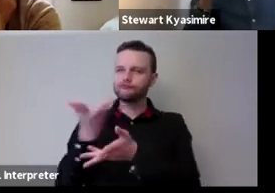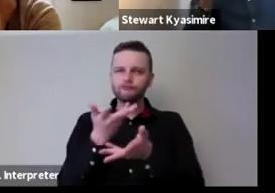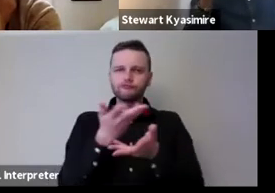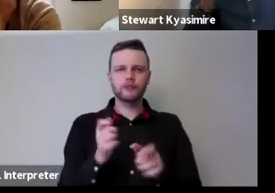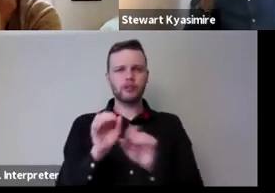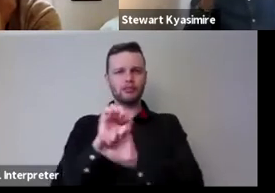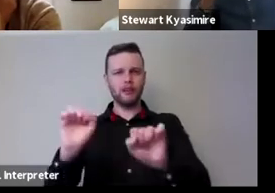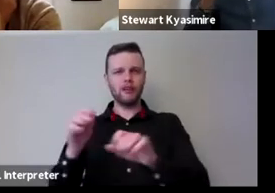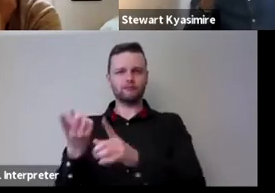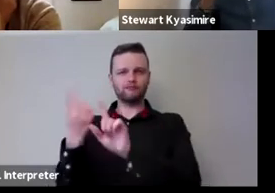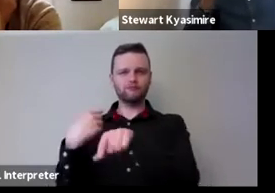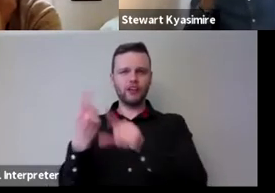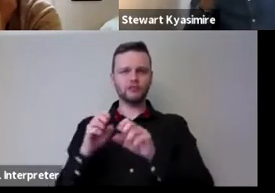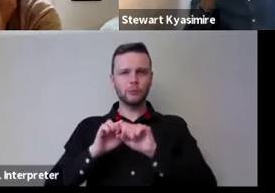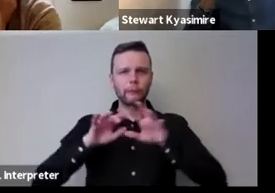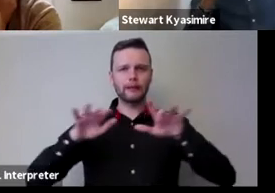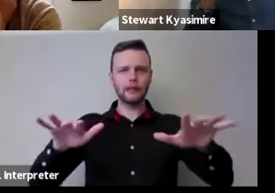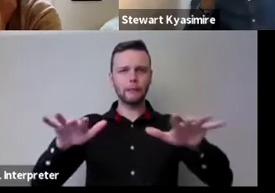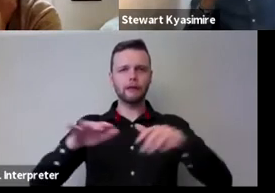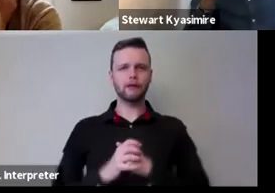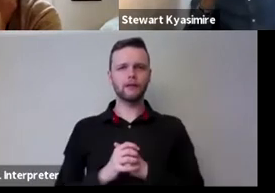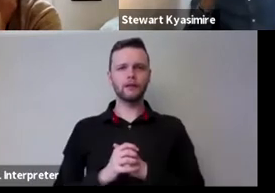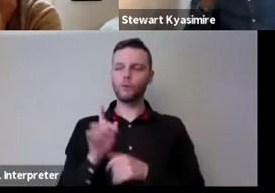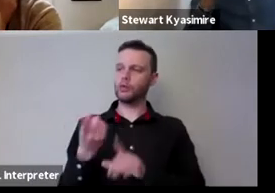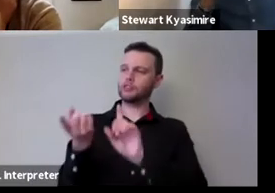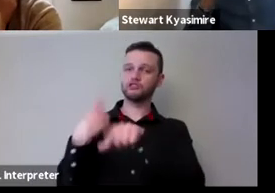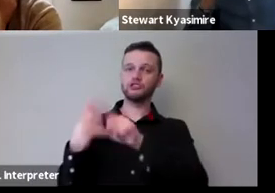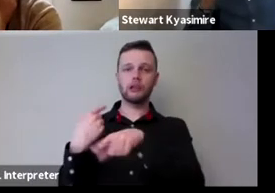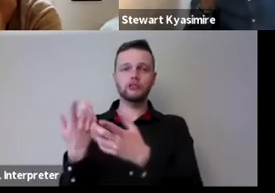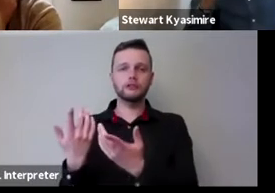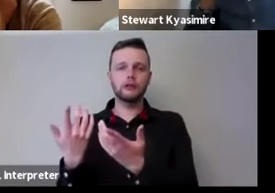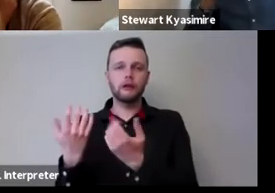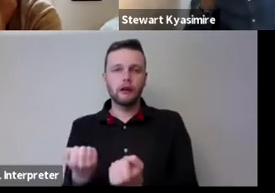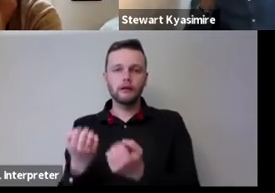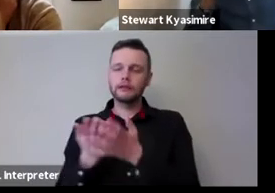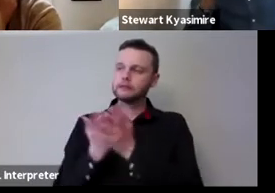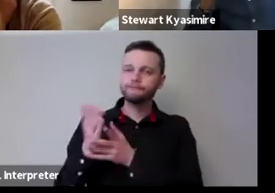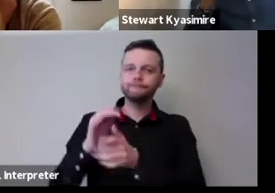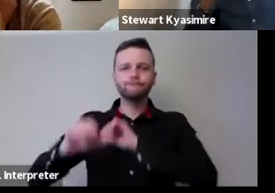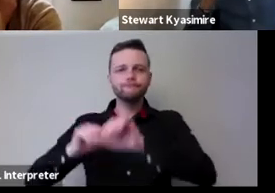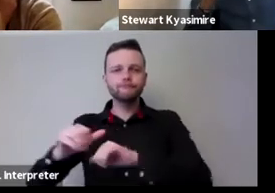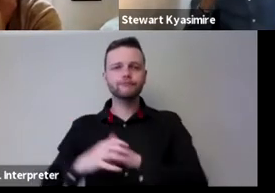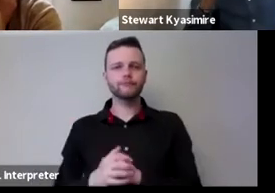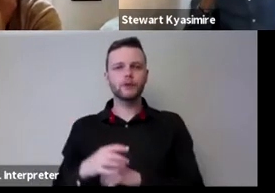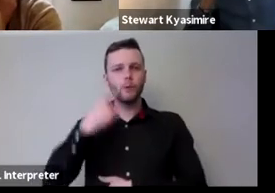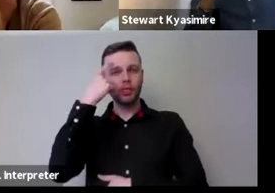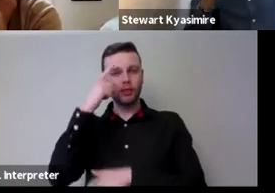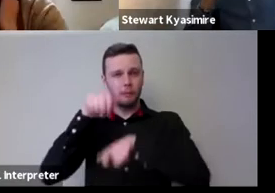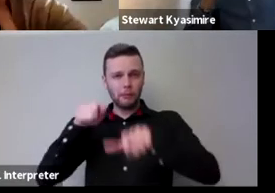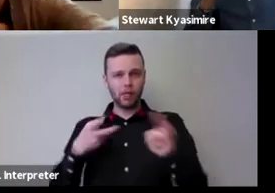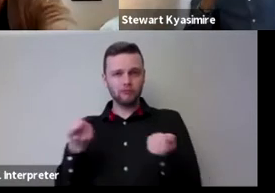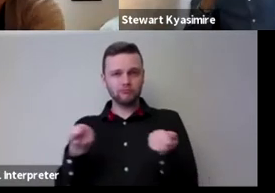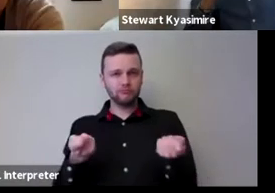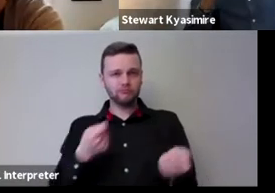uh to the pandemic uh and what are the challenges that you're starting to to see through and and how do you think people are dealing with those